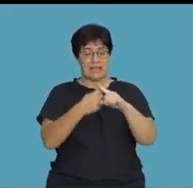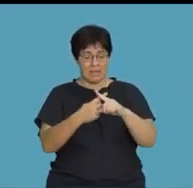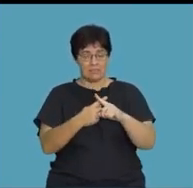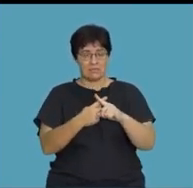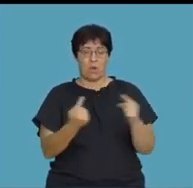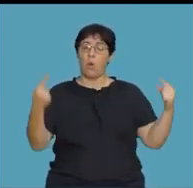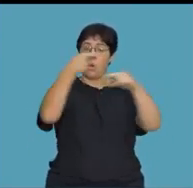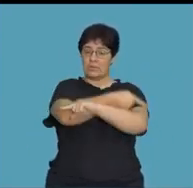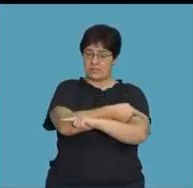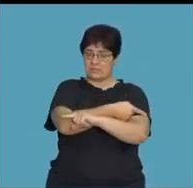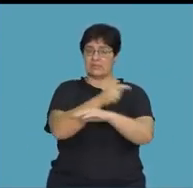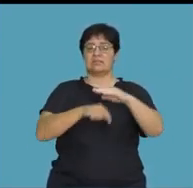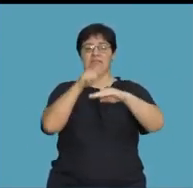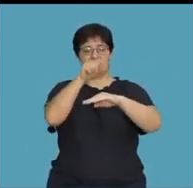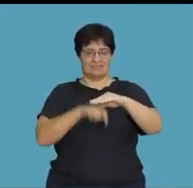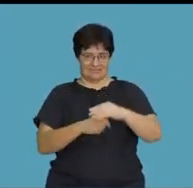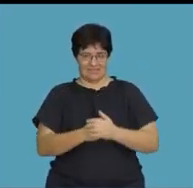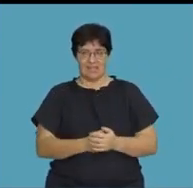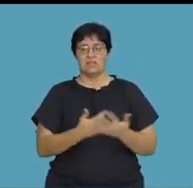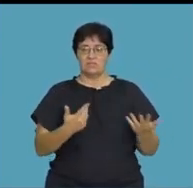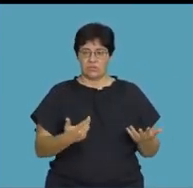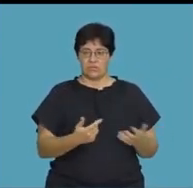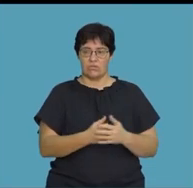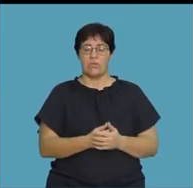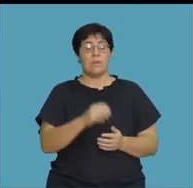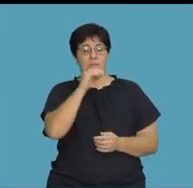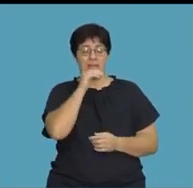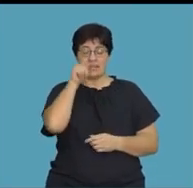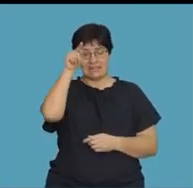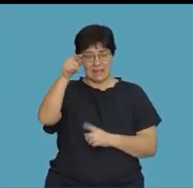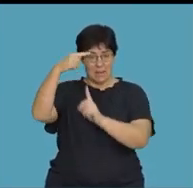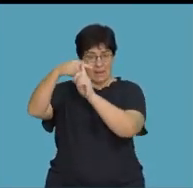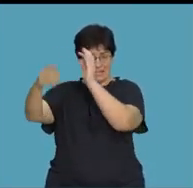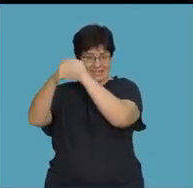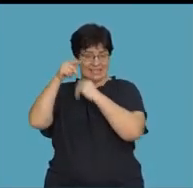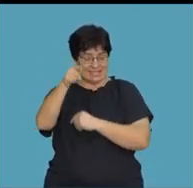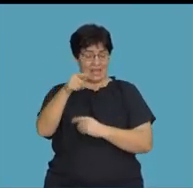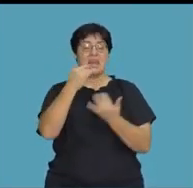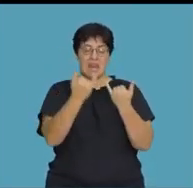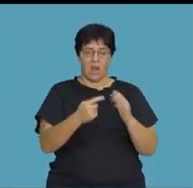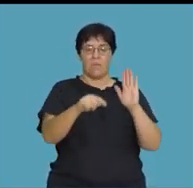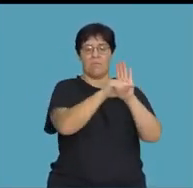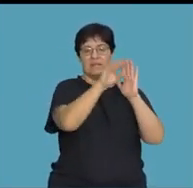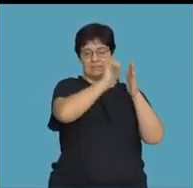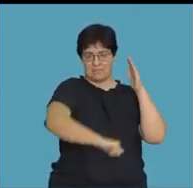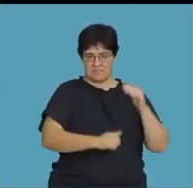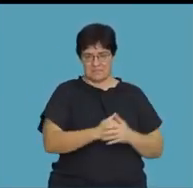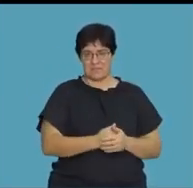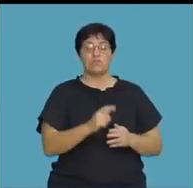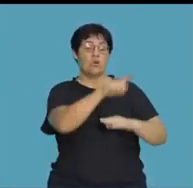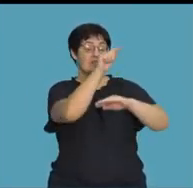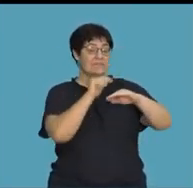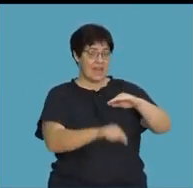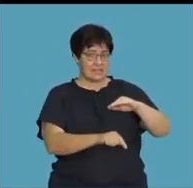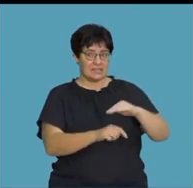divide, and the opposite of addition will be subtraction. So meaning, when we are then dividing powers of the same base,